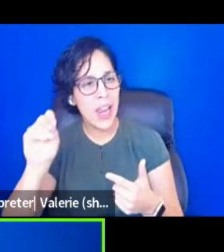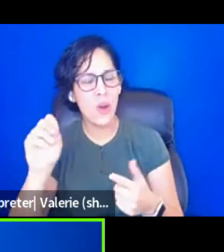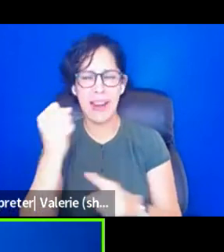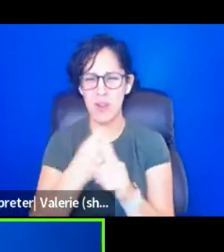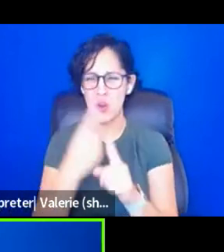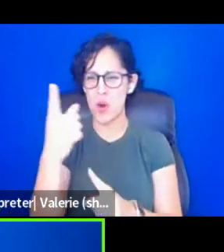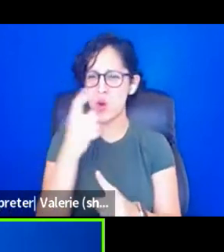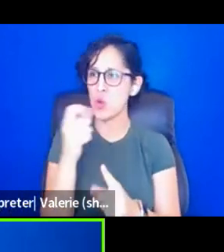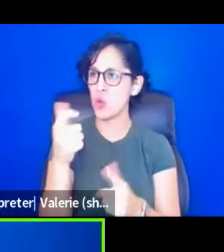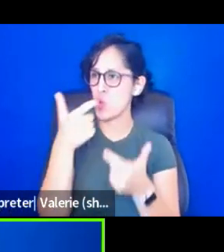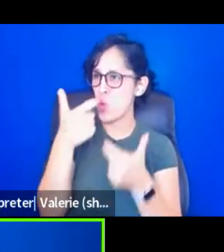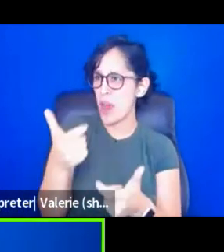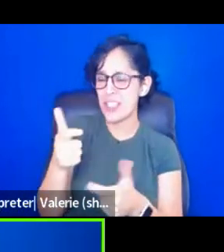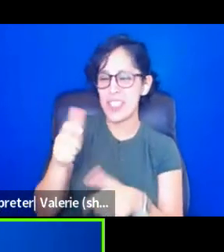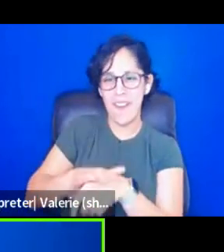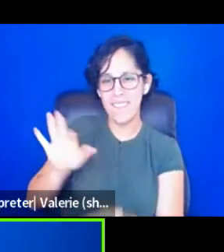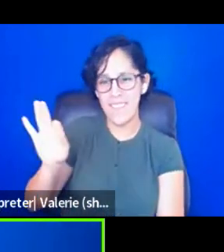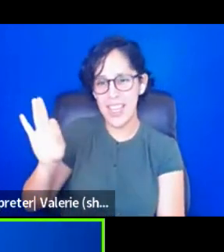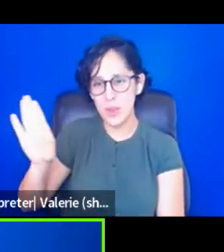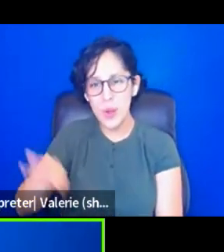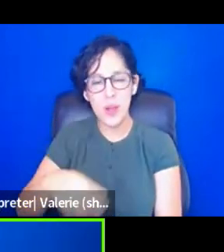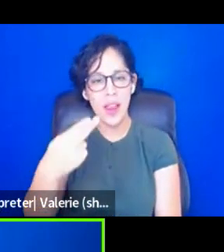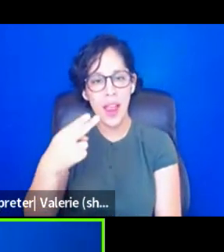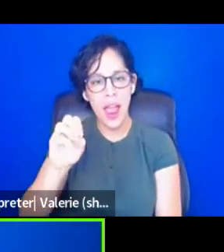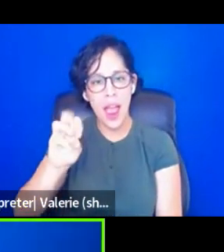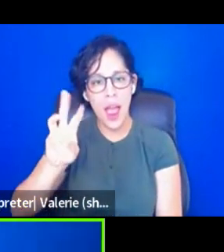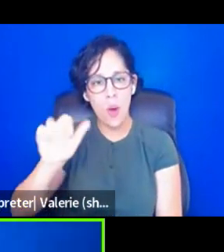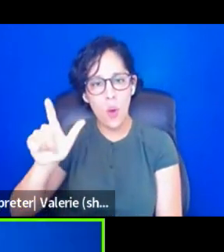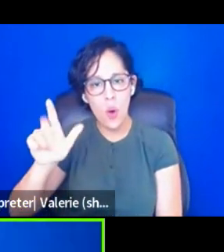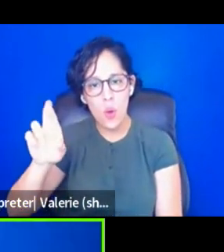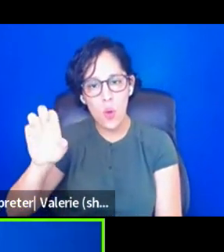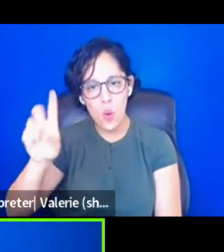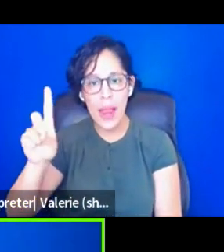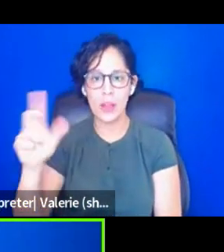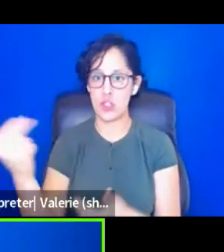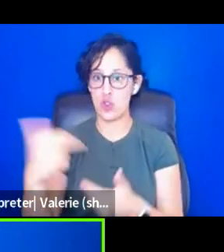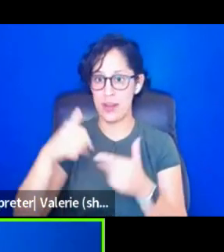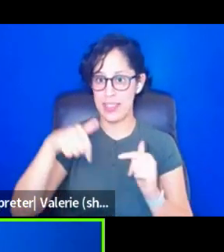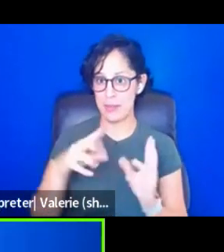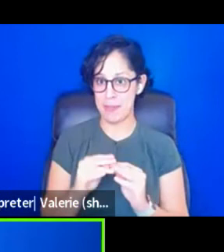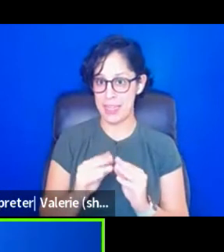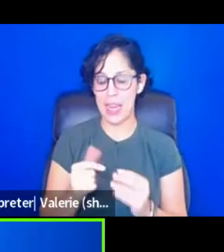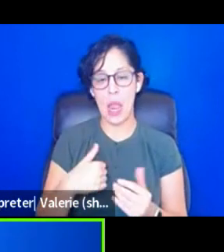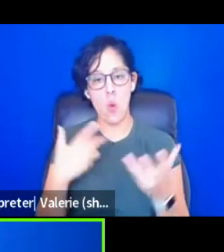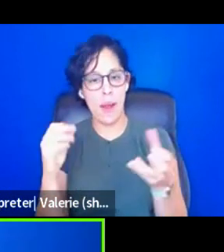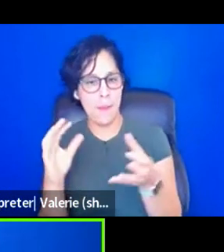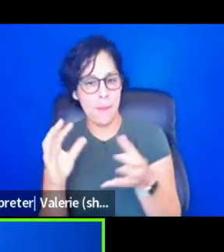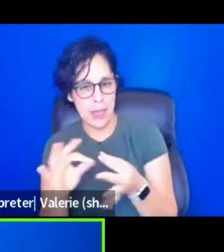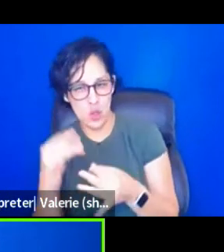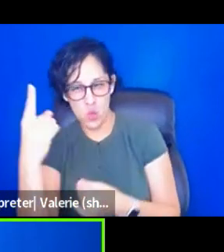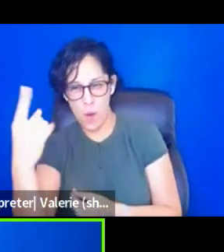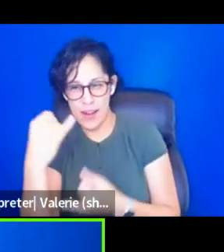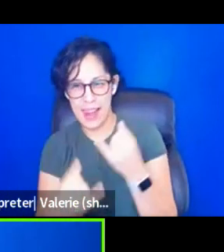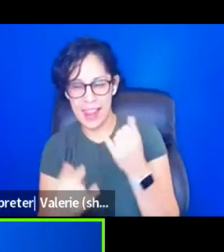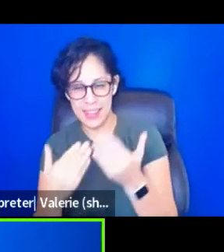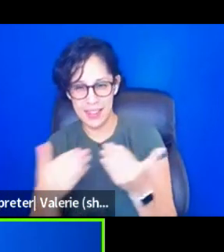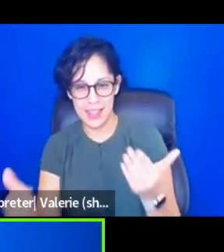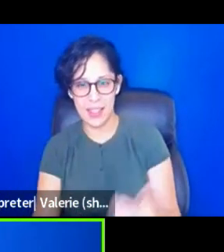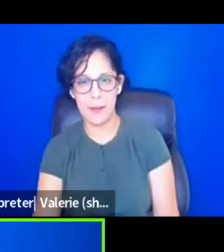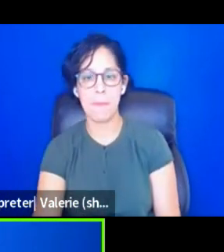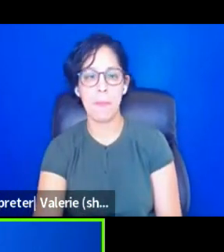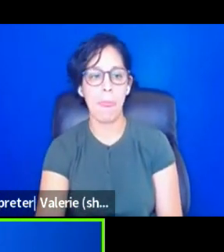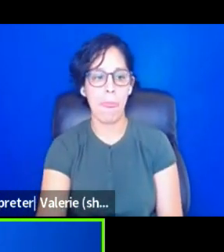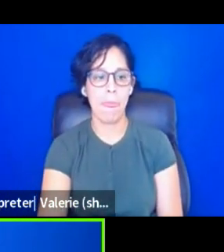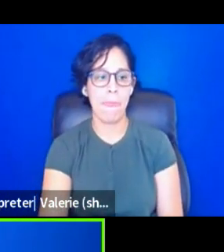watching on Facebook on HowlRound and also here in this meeting. I did want to say one, one little thing, um,